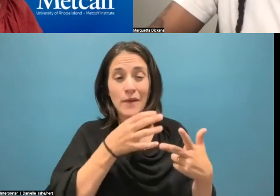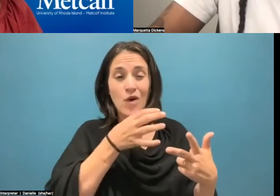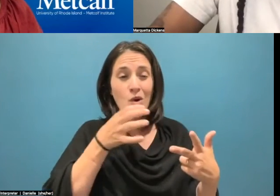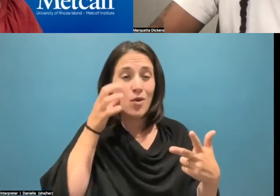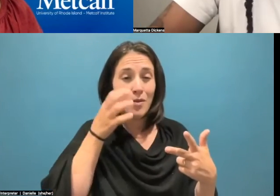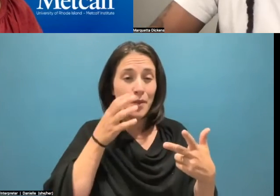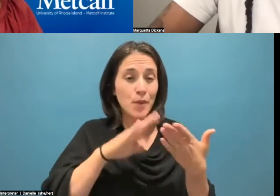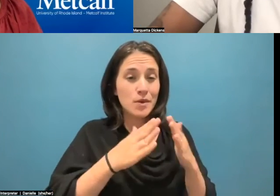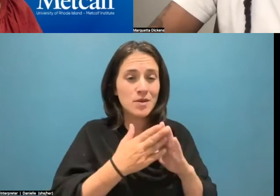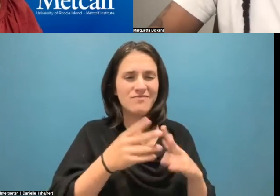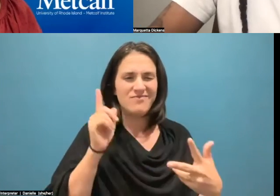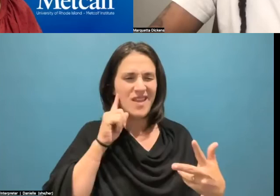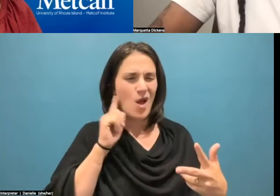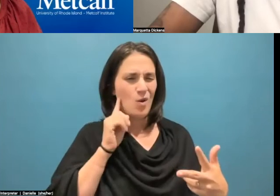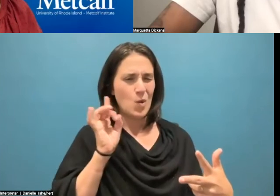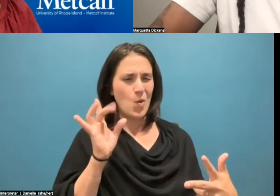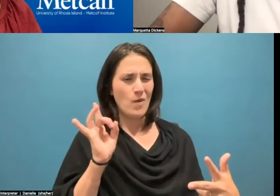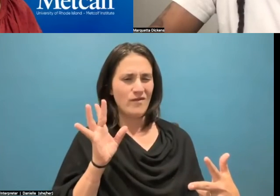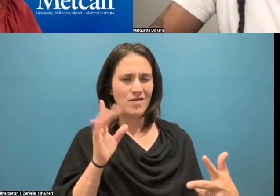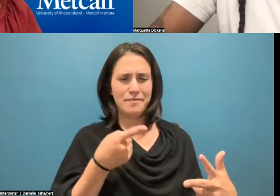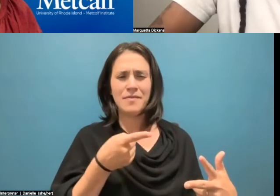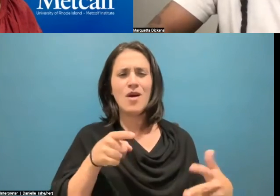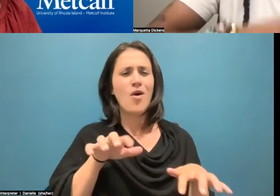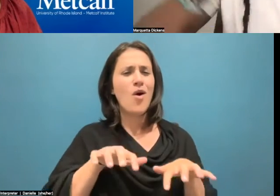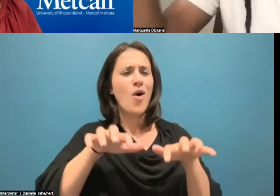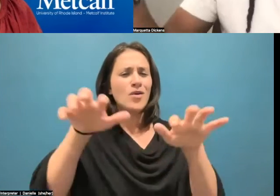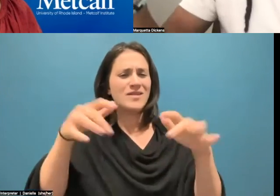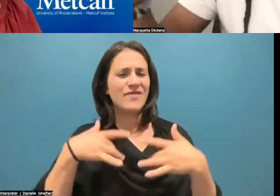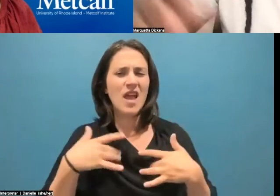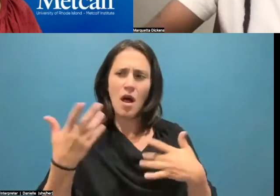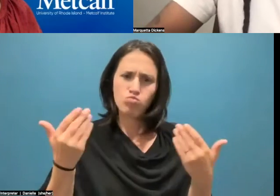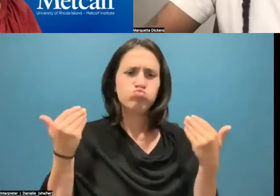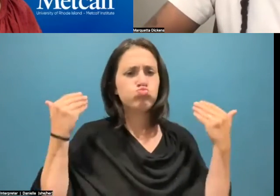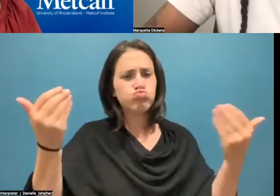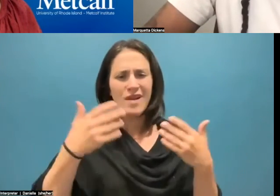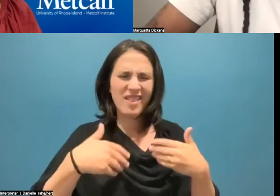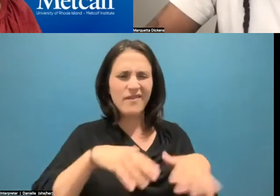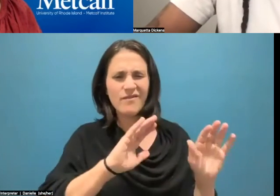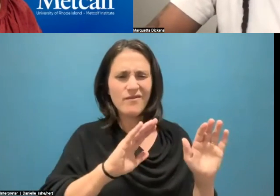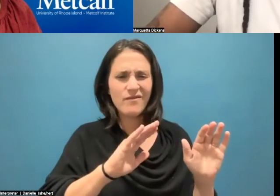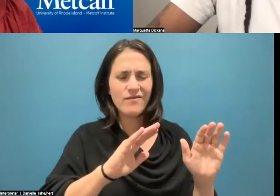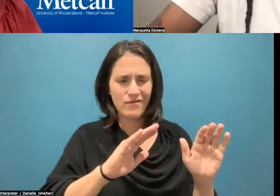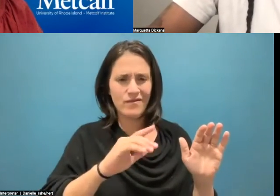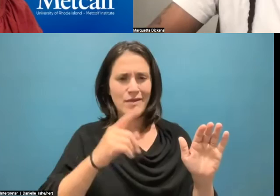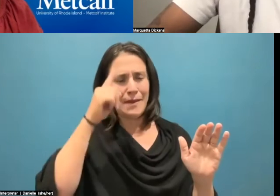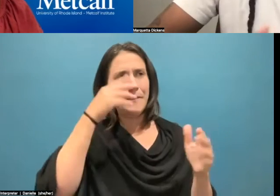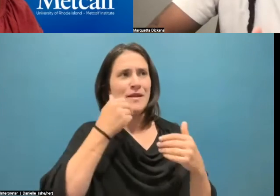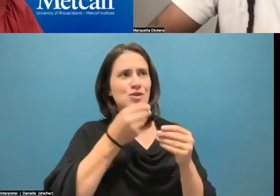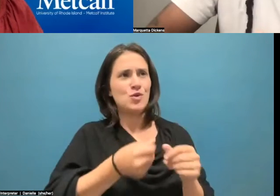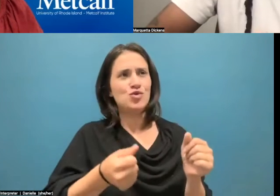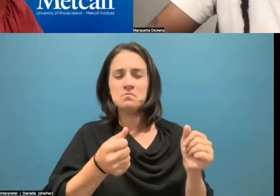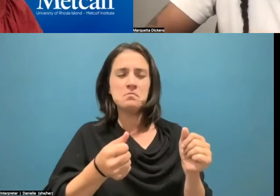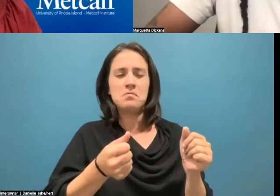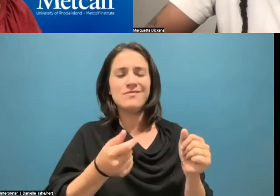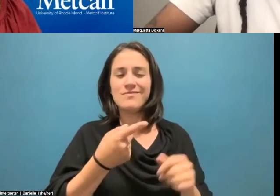very daunting. And it leaves the audience with a feeling of, well, why don't they just leave? Right? And they rarely talk